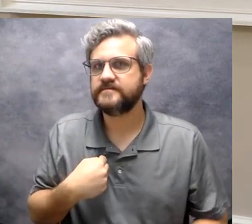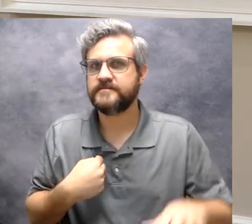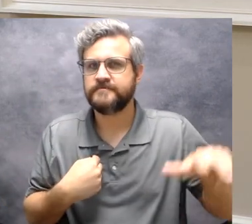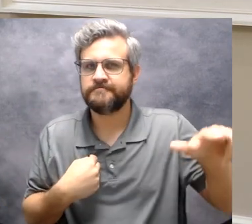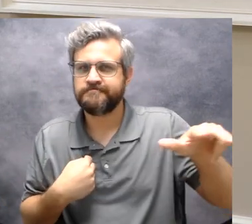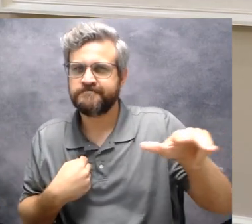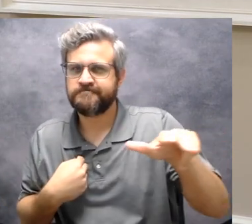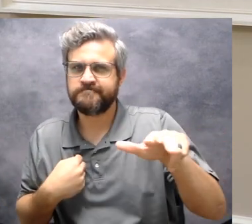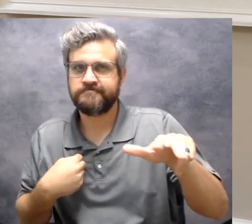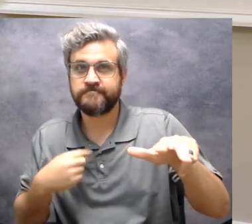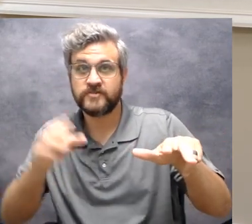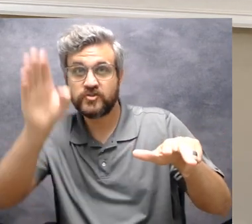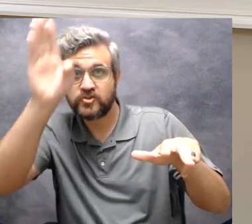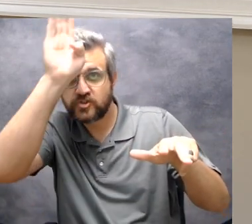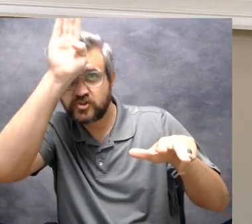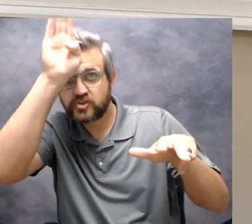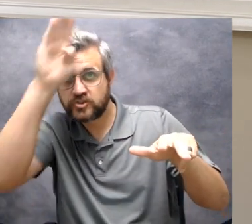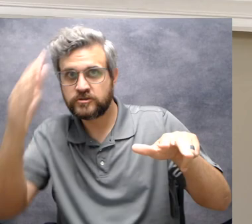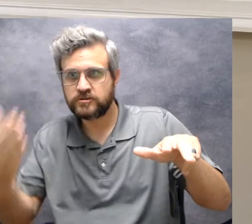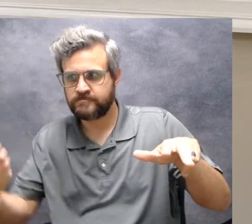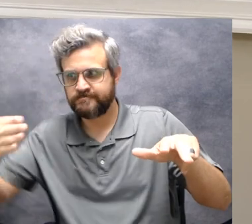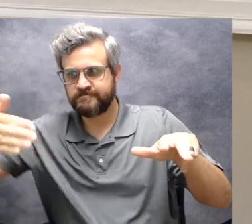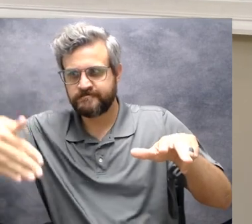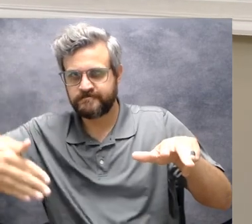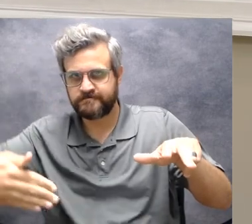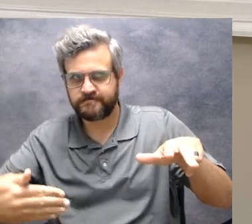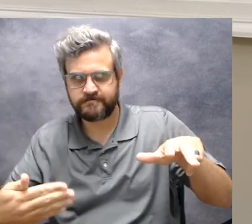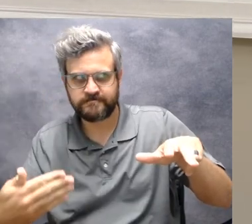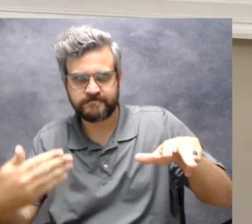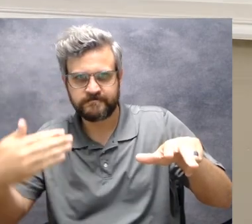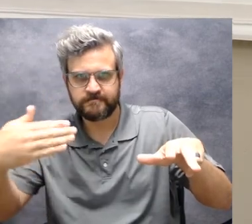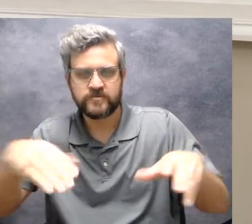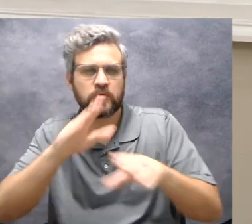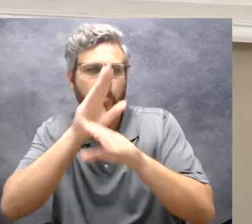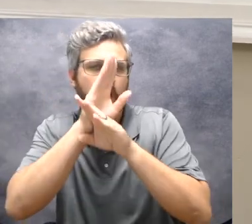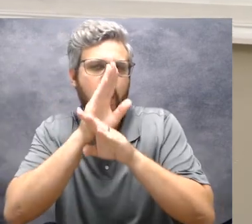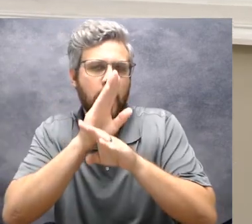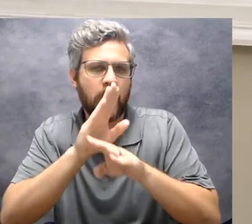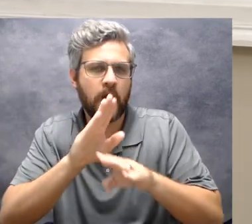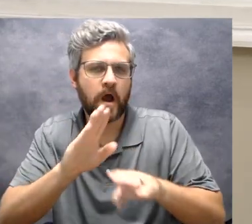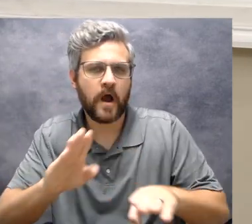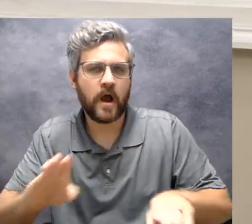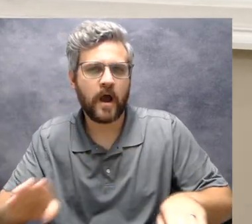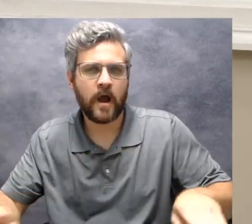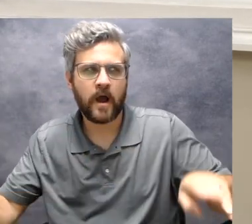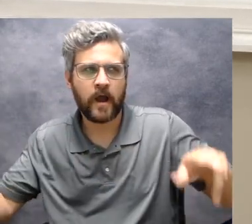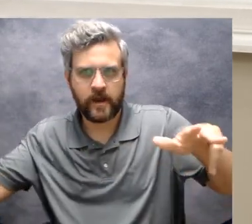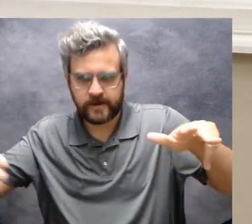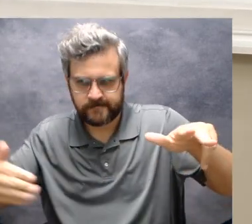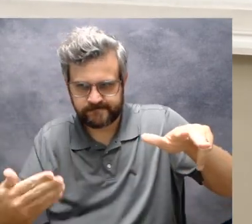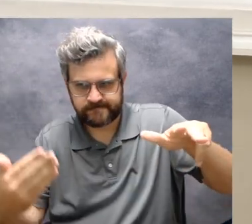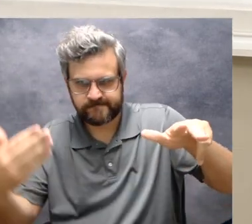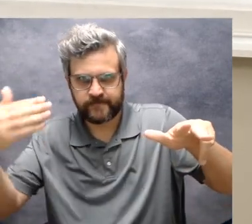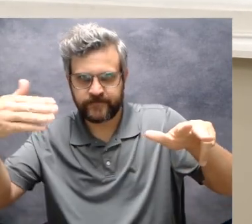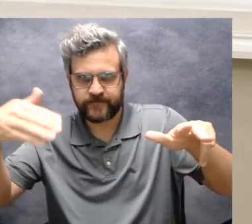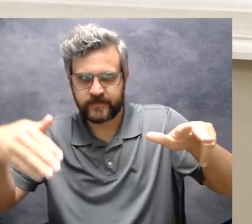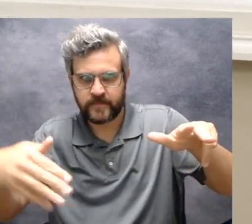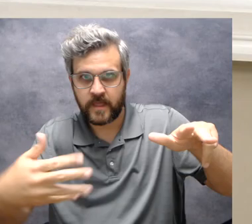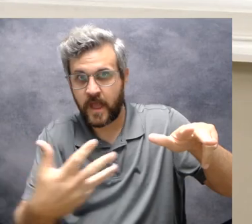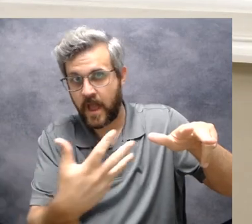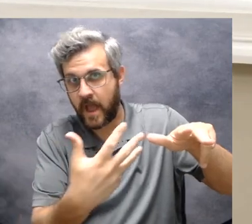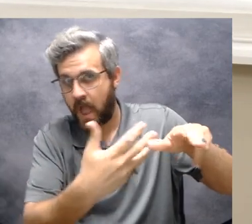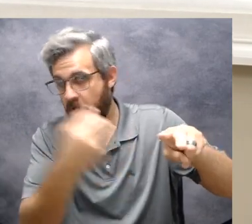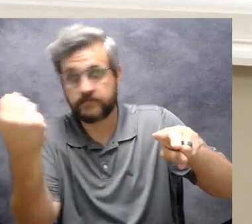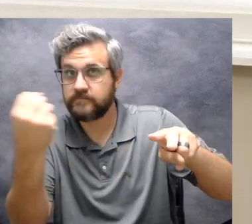along along you can't mr. shark along come as can